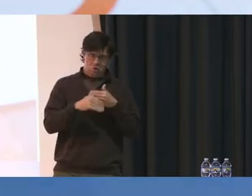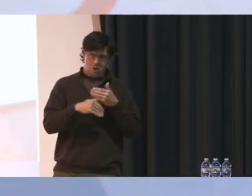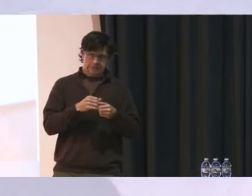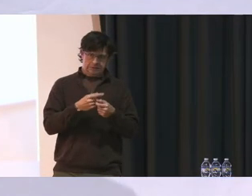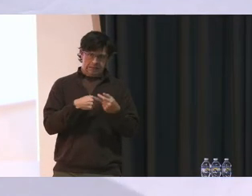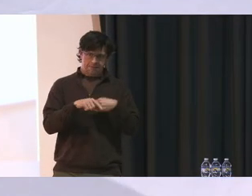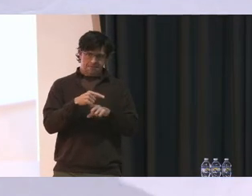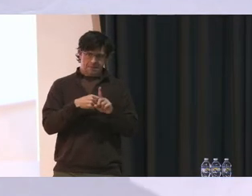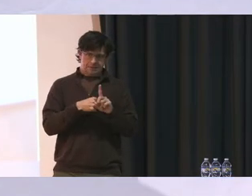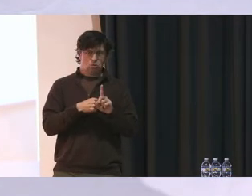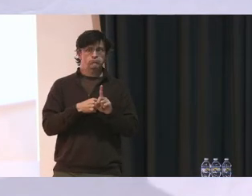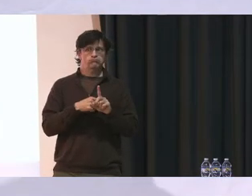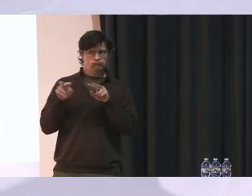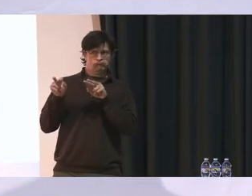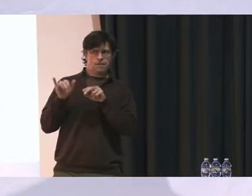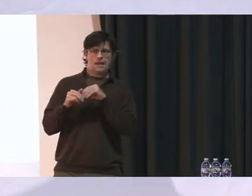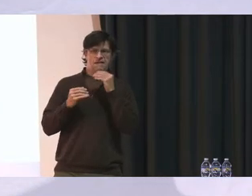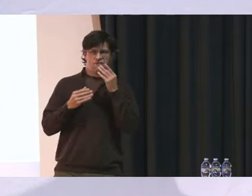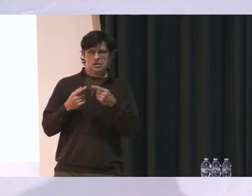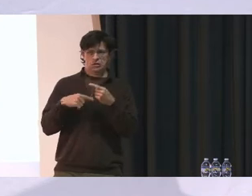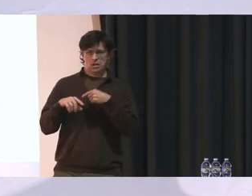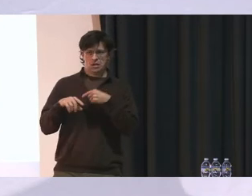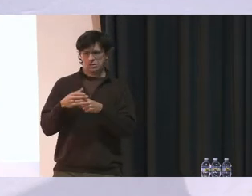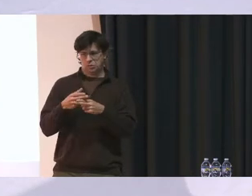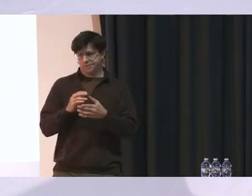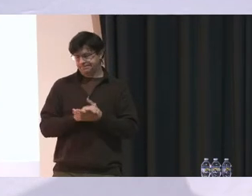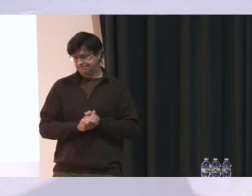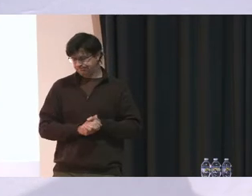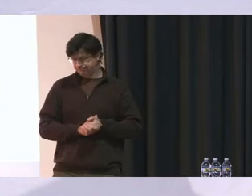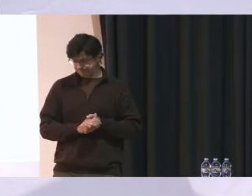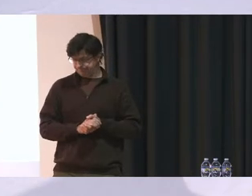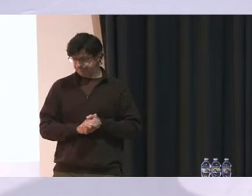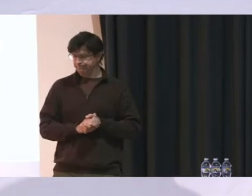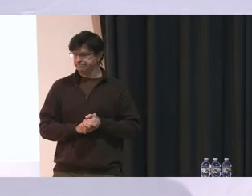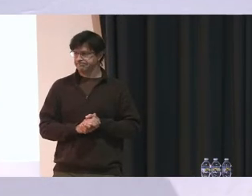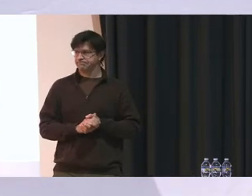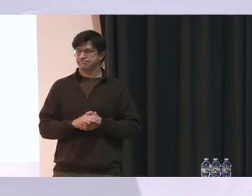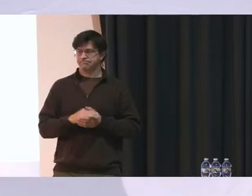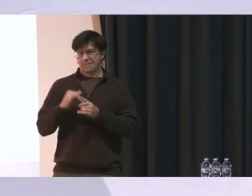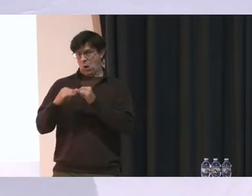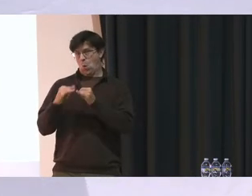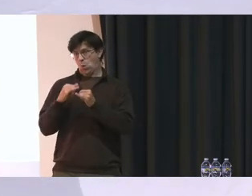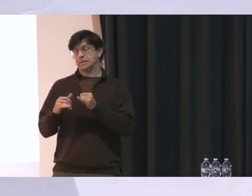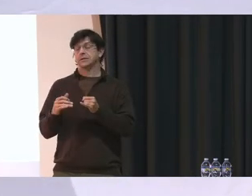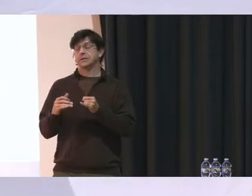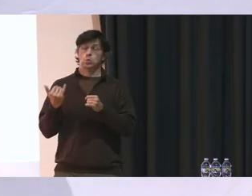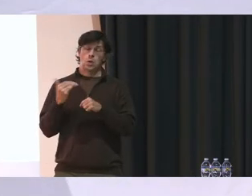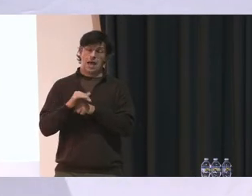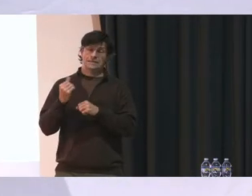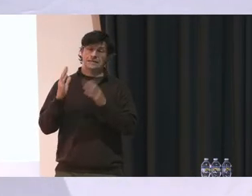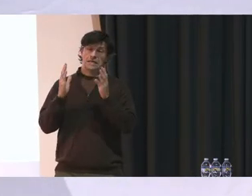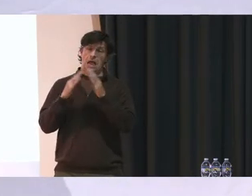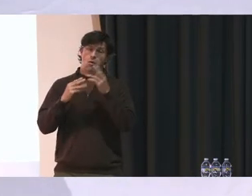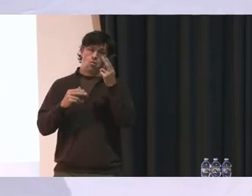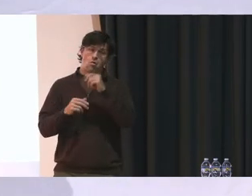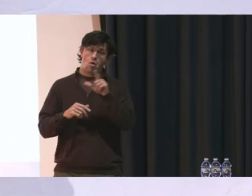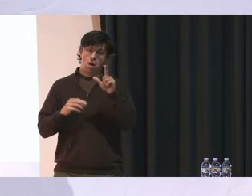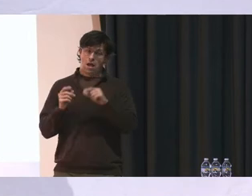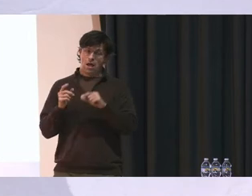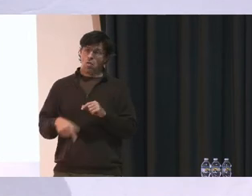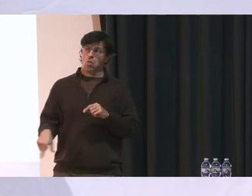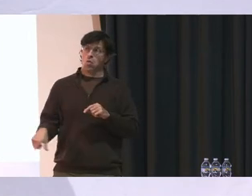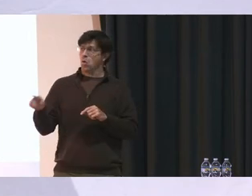So look forward to that information. Now, in closing, tonight's town hall and those to